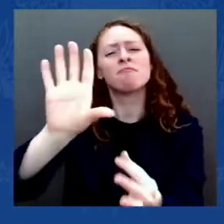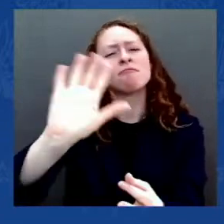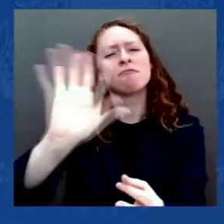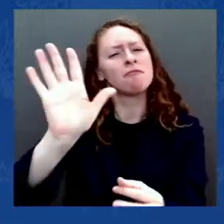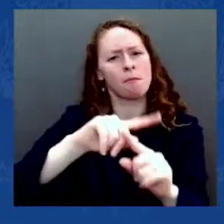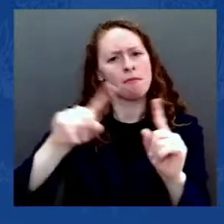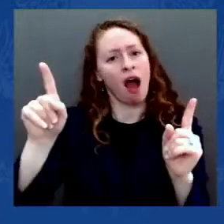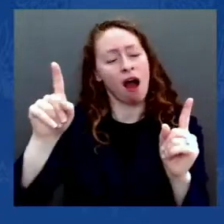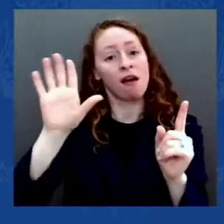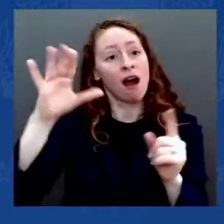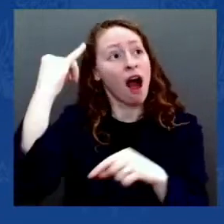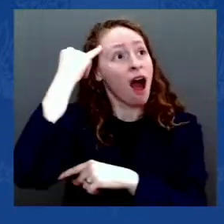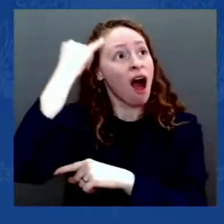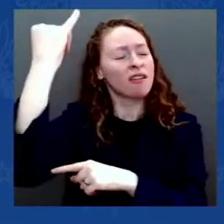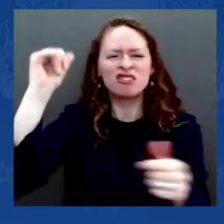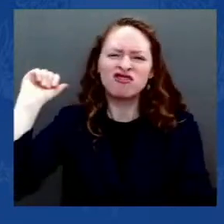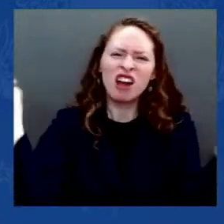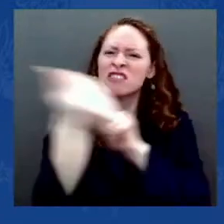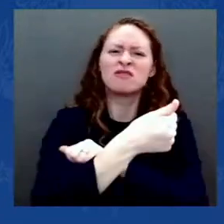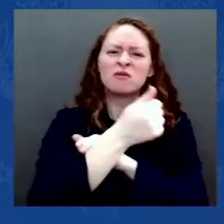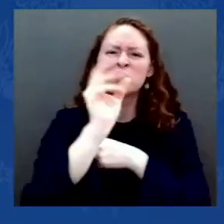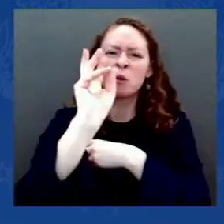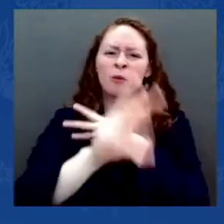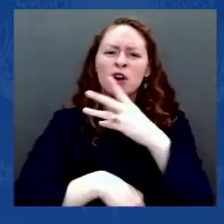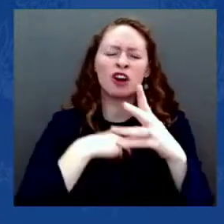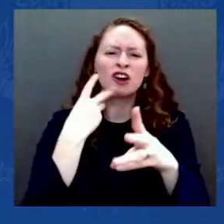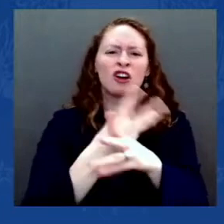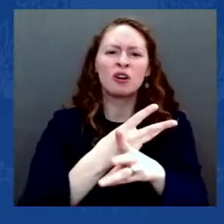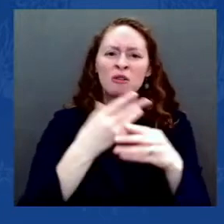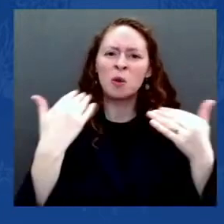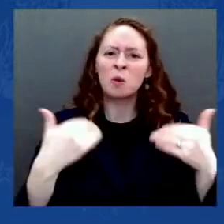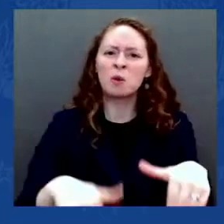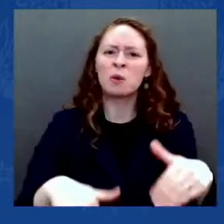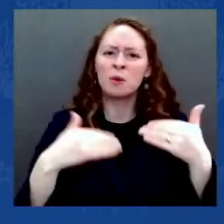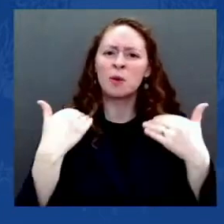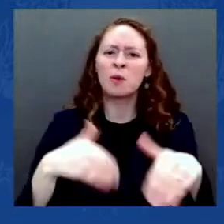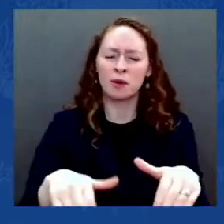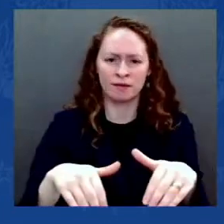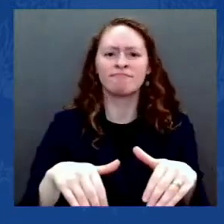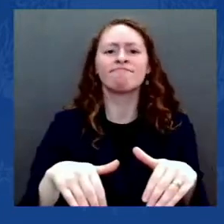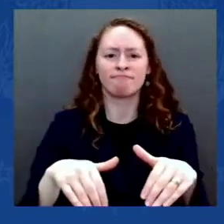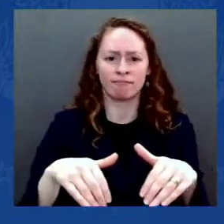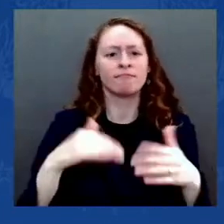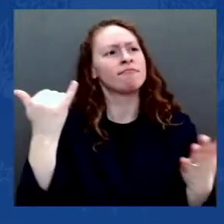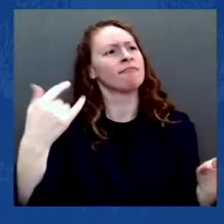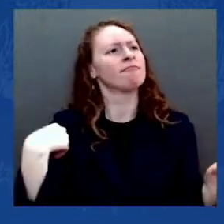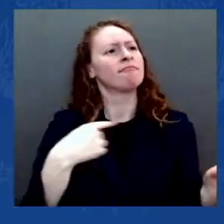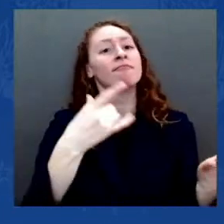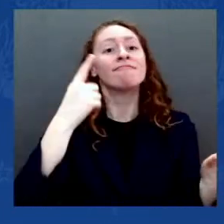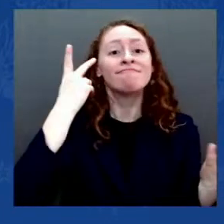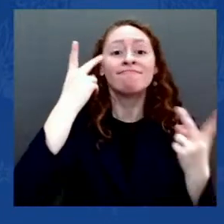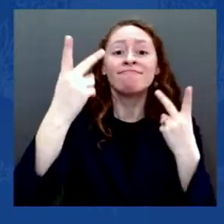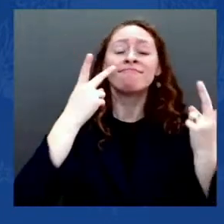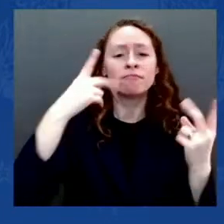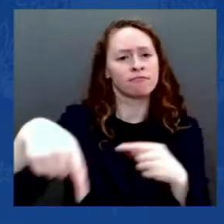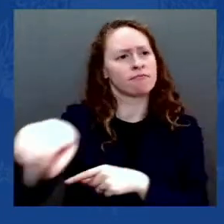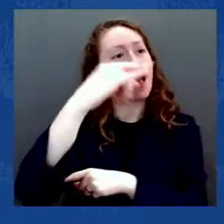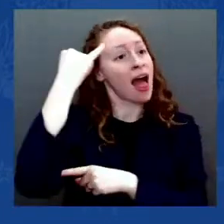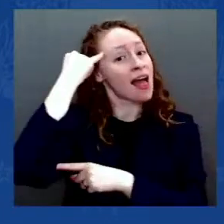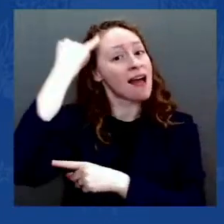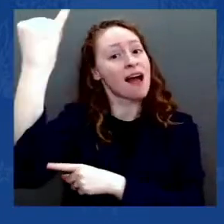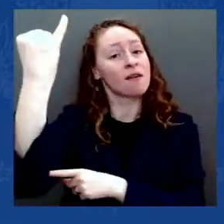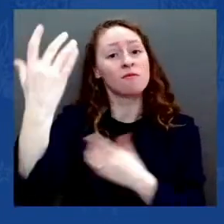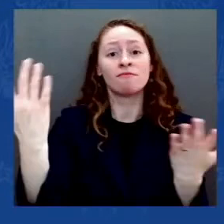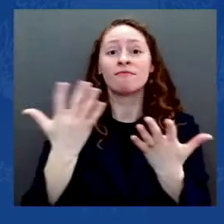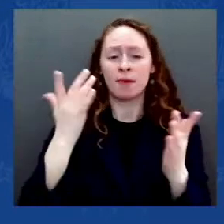rule. Power would be transferred peacefully, never at the tip of a spear or the barrel or a gun.